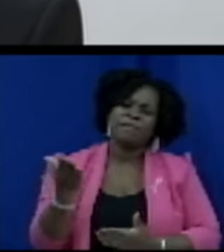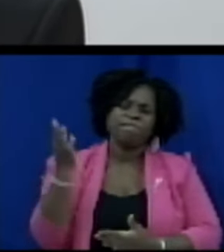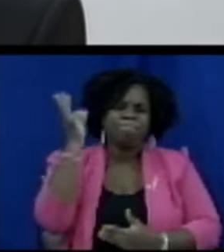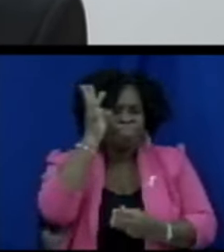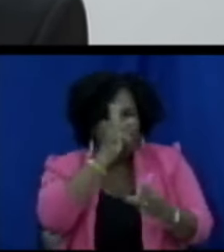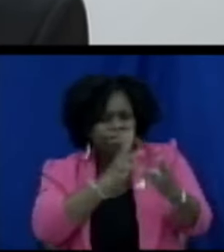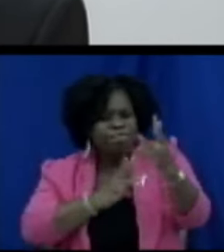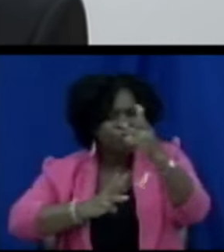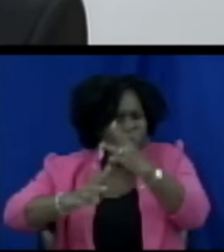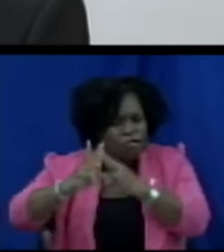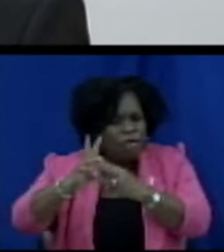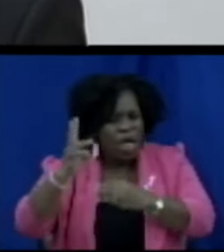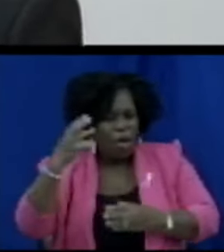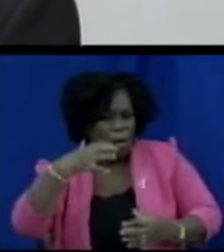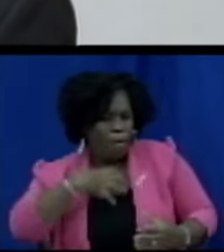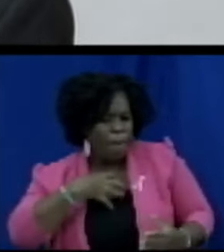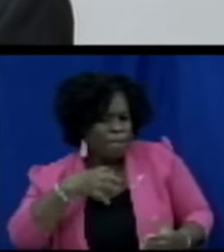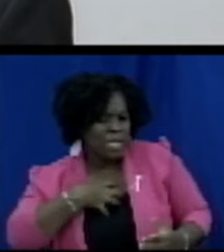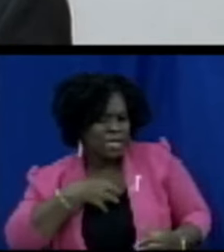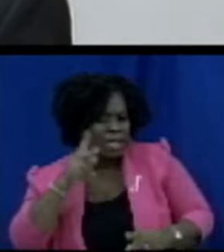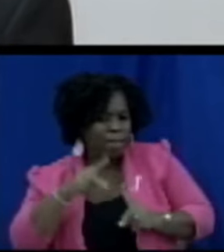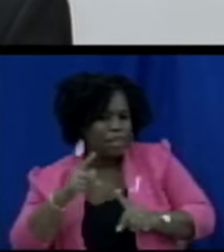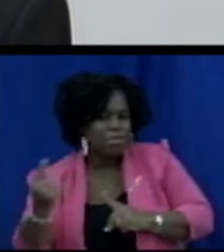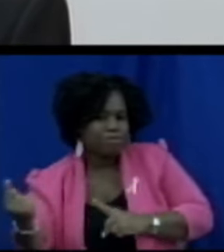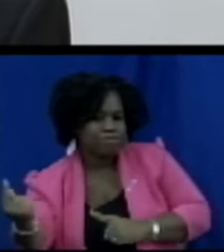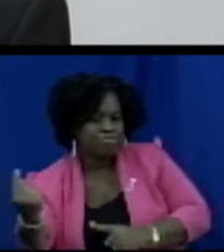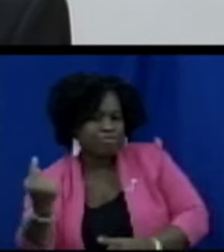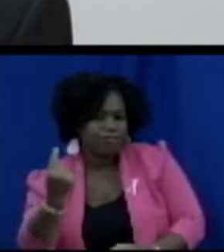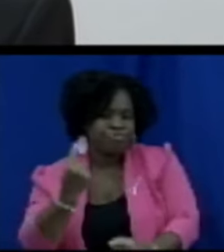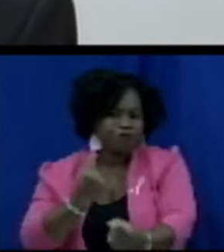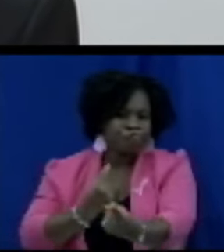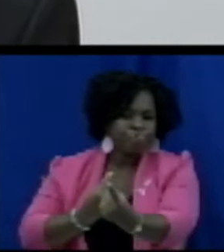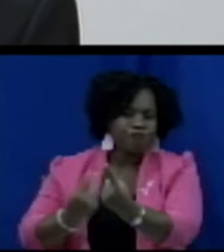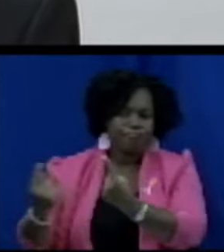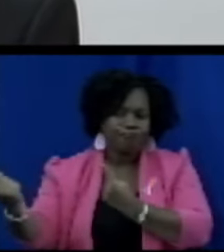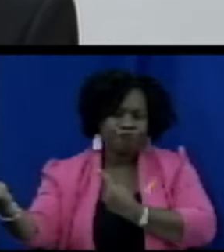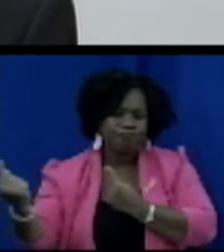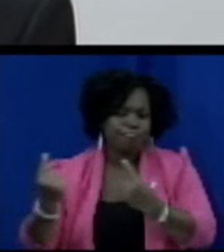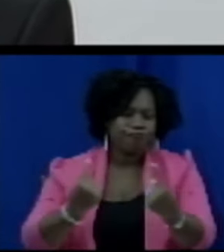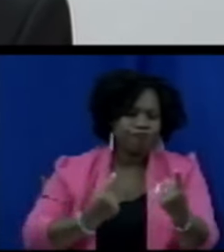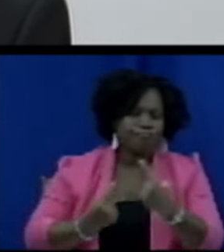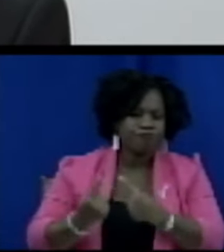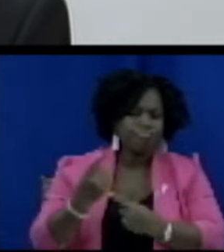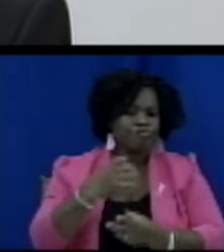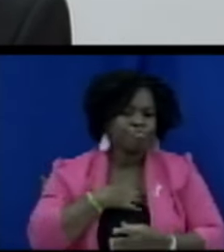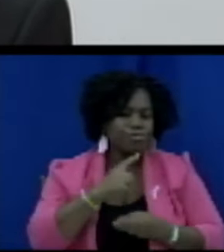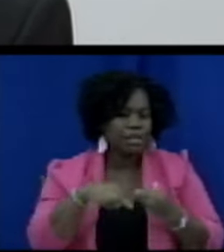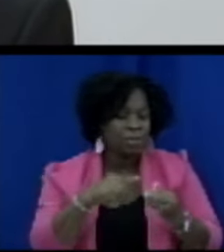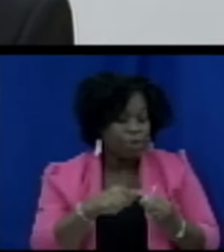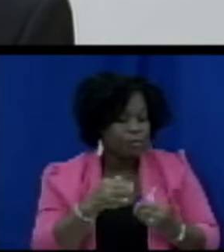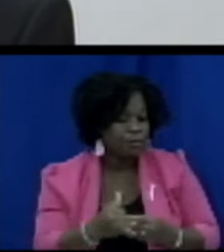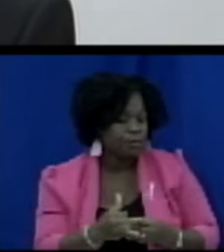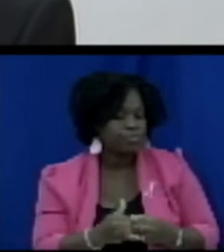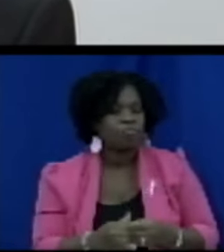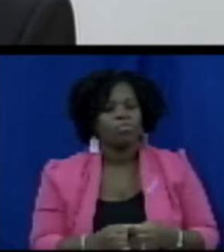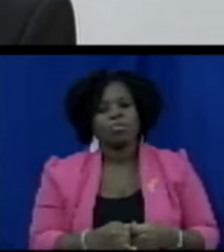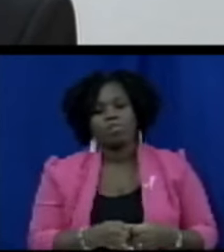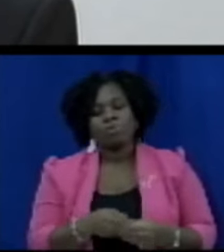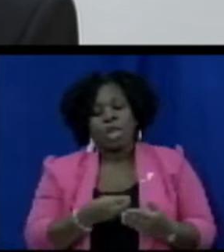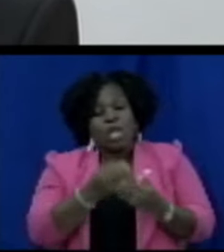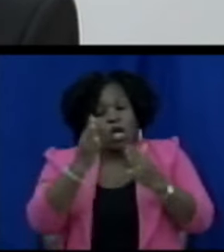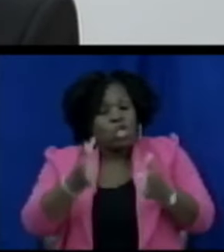come our way over a period of time the Consumer Protection Bill again